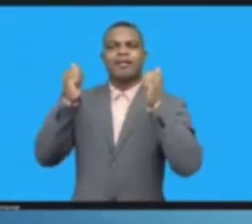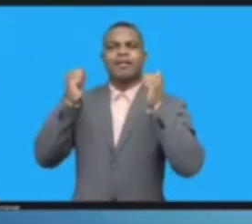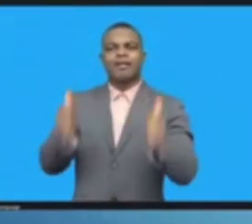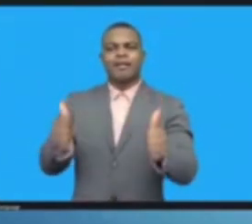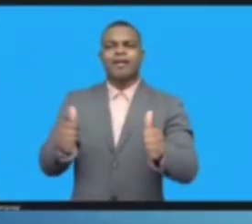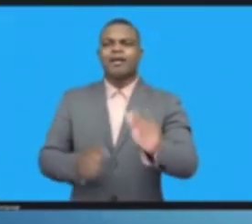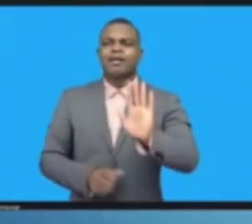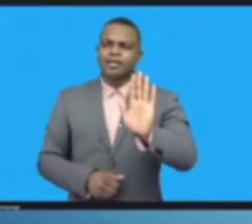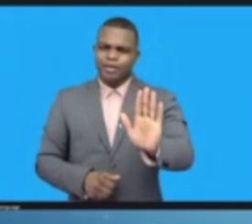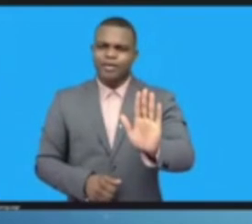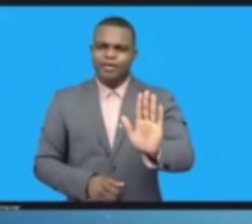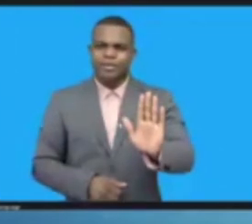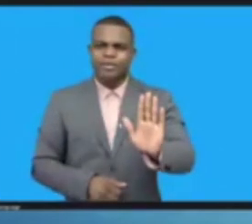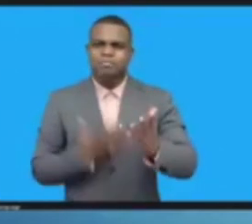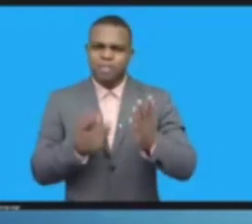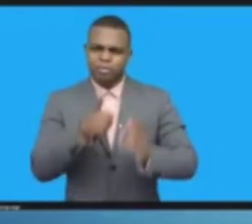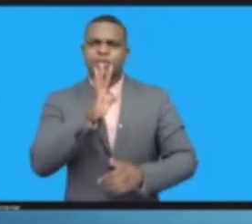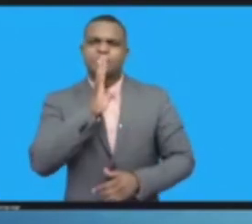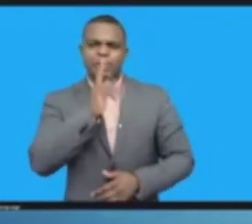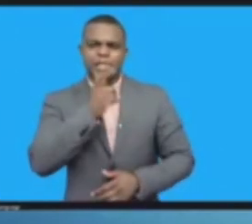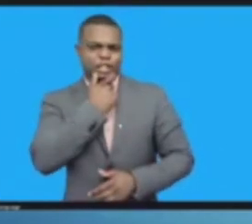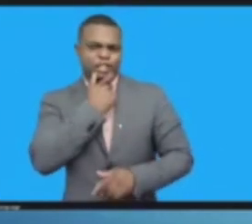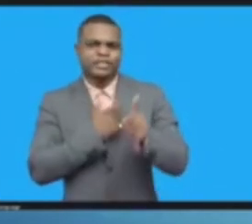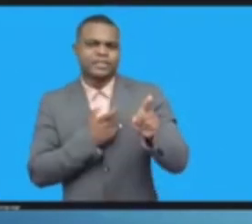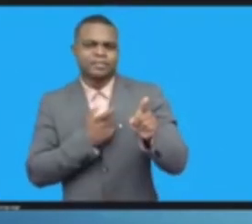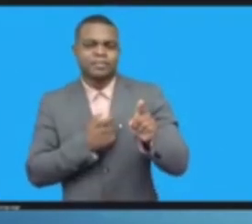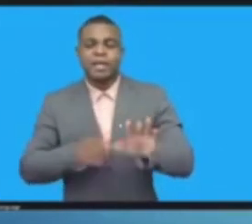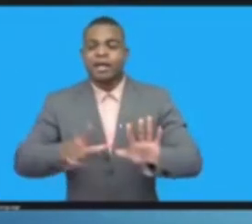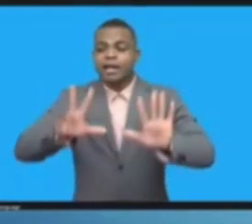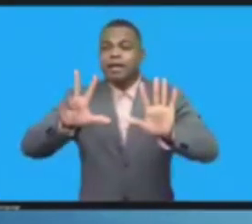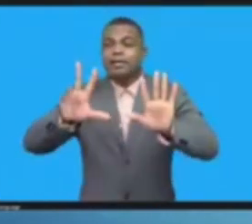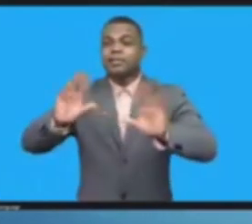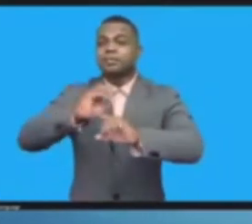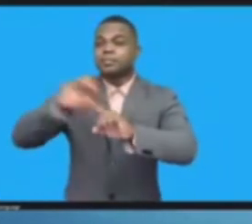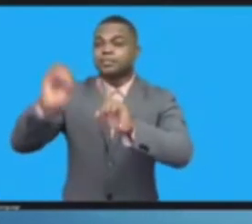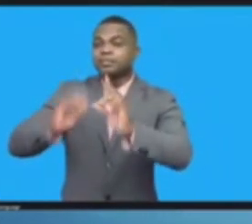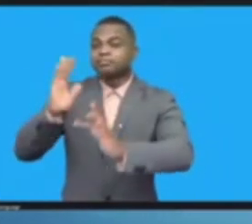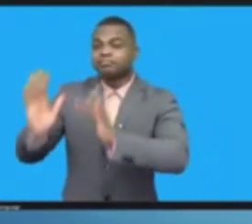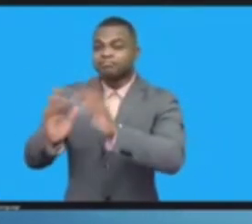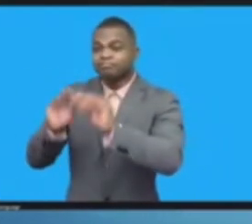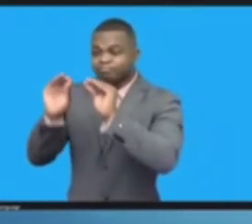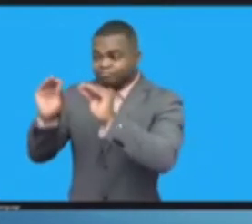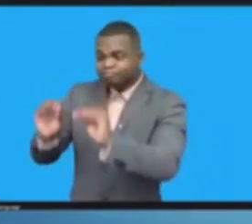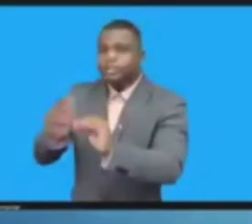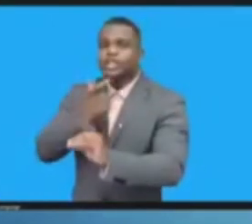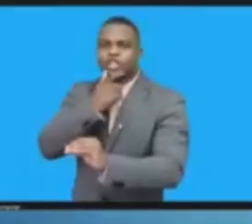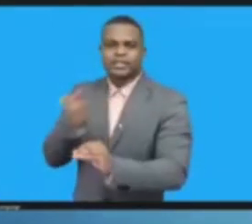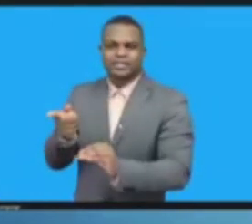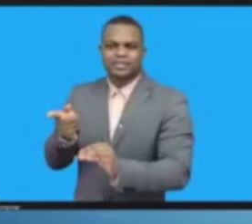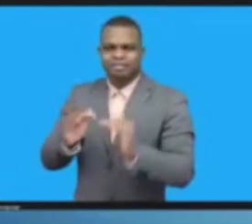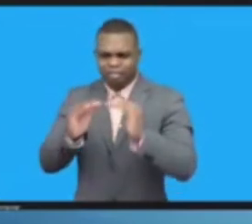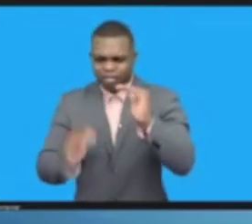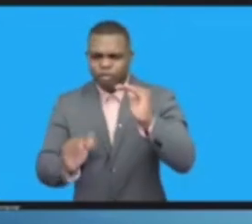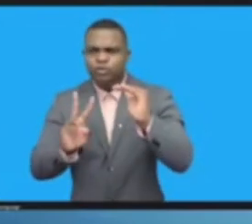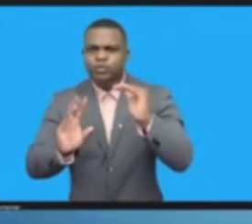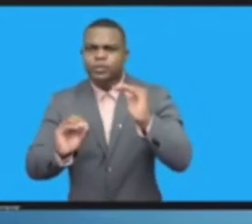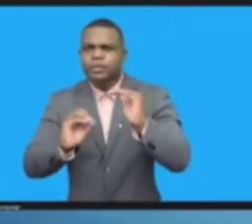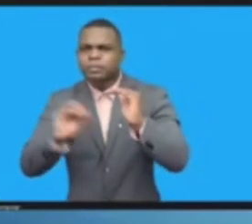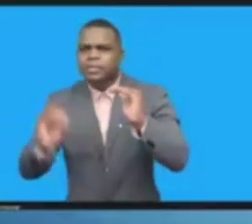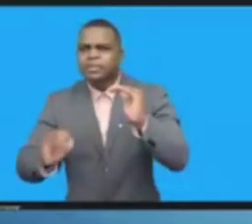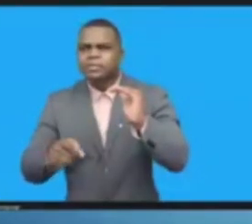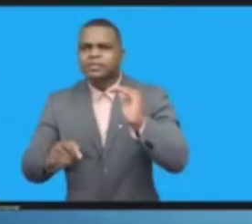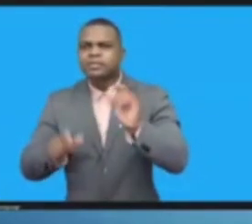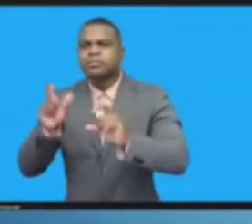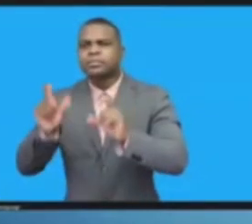generational change of the Internet is to make Internet accessible, regardless of which language, which culture, which you come from, which code, which